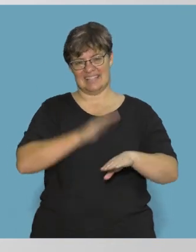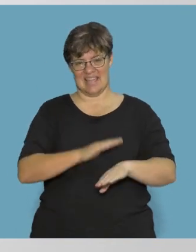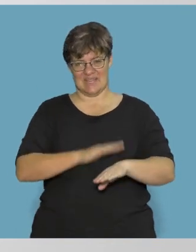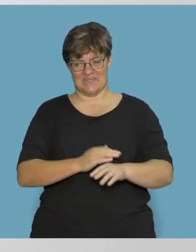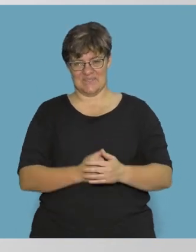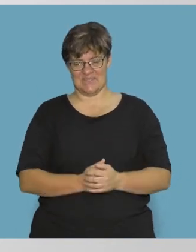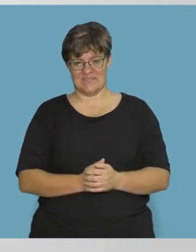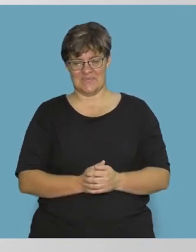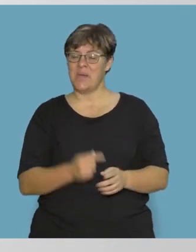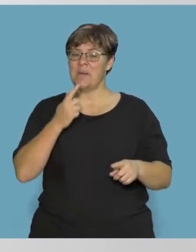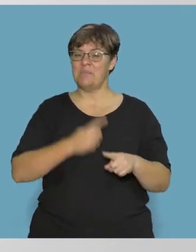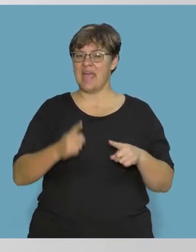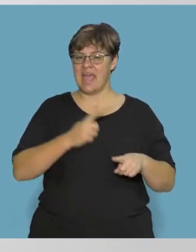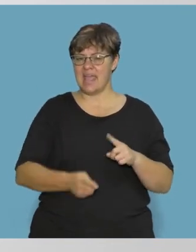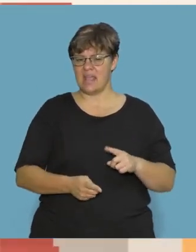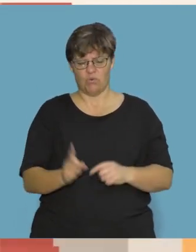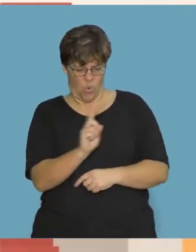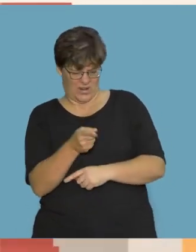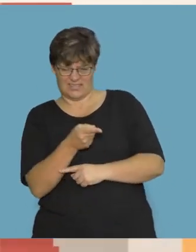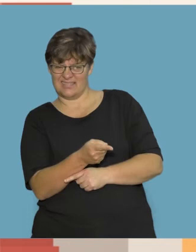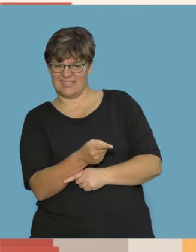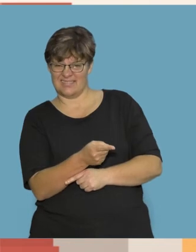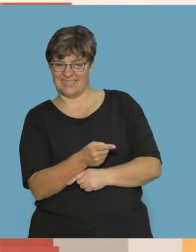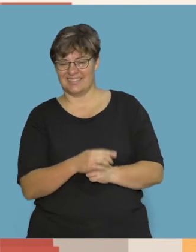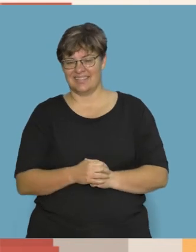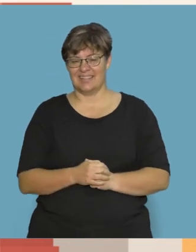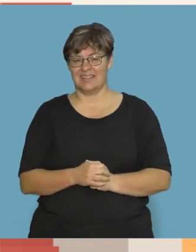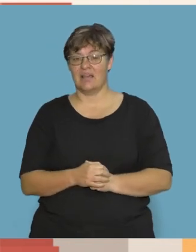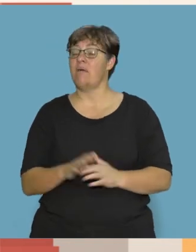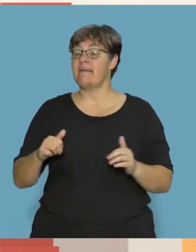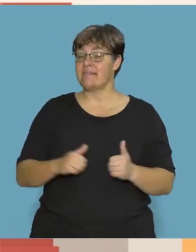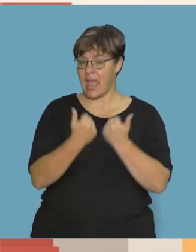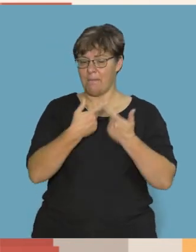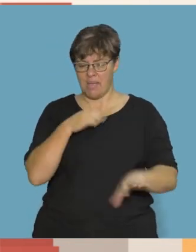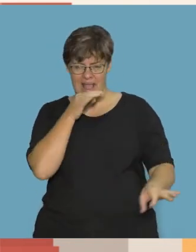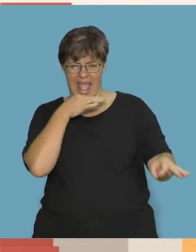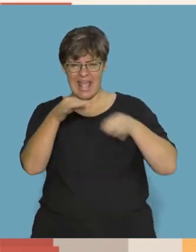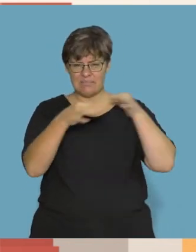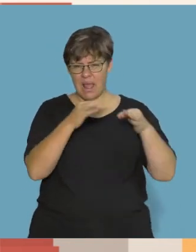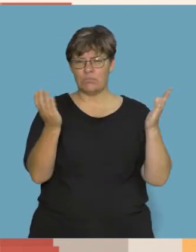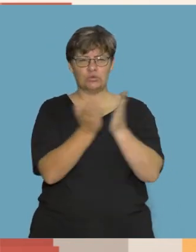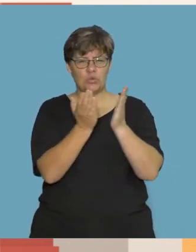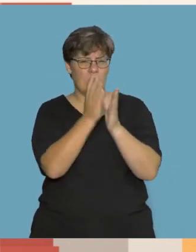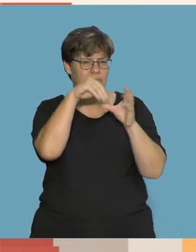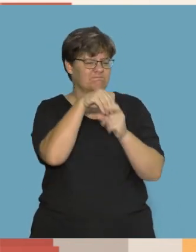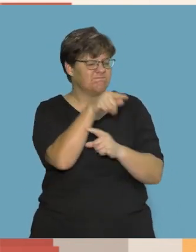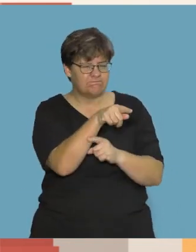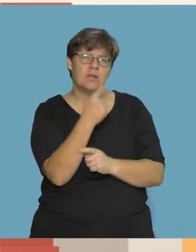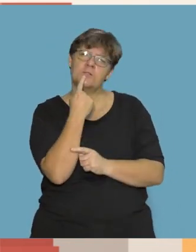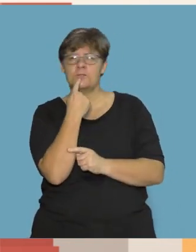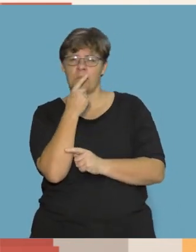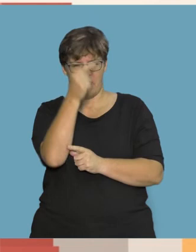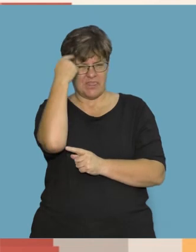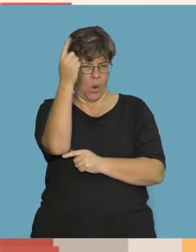Playtime! Let us play What is it? In this game, I will describe a school item